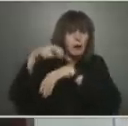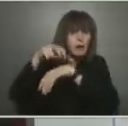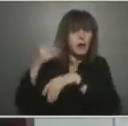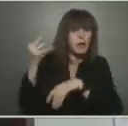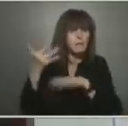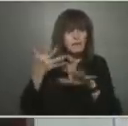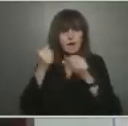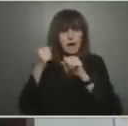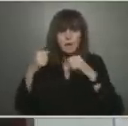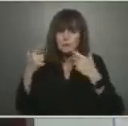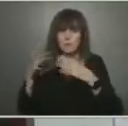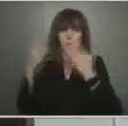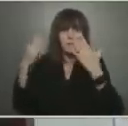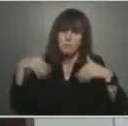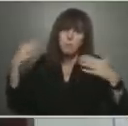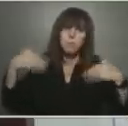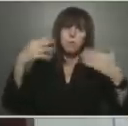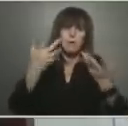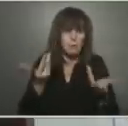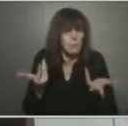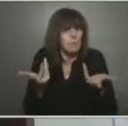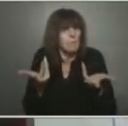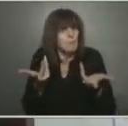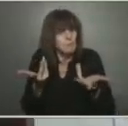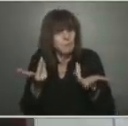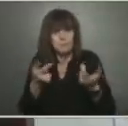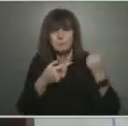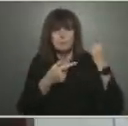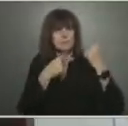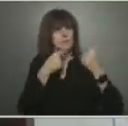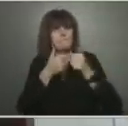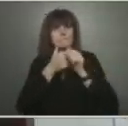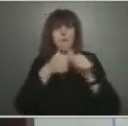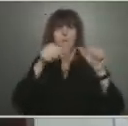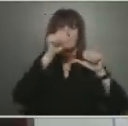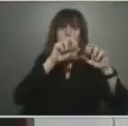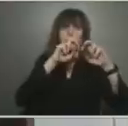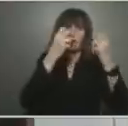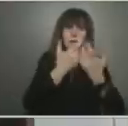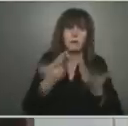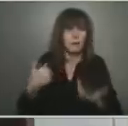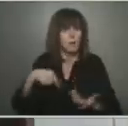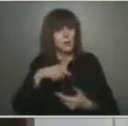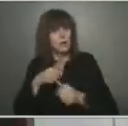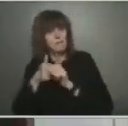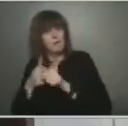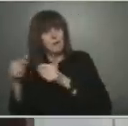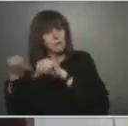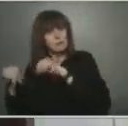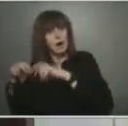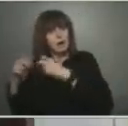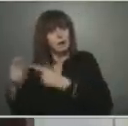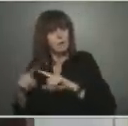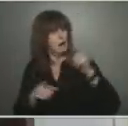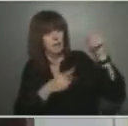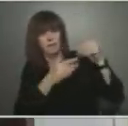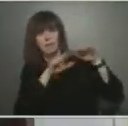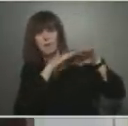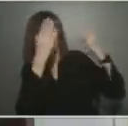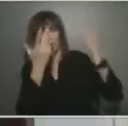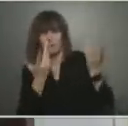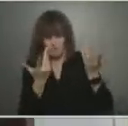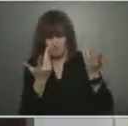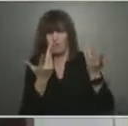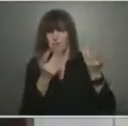will move to virtually no restrictions next week. So what is the difference in terms of the science that you're